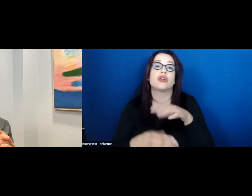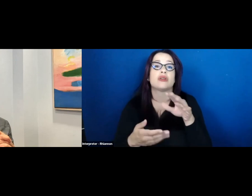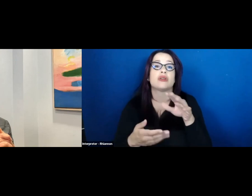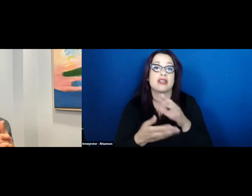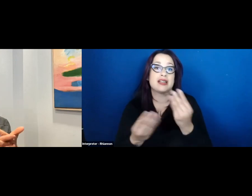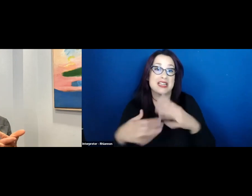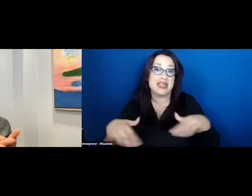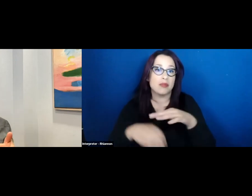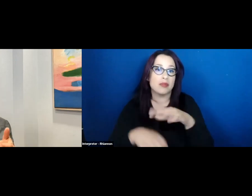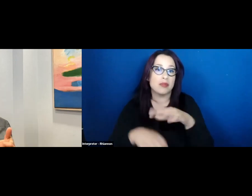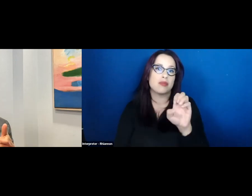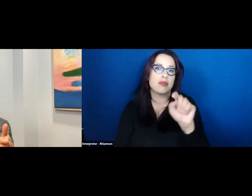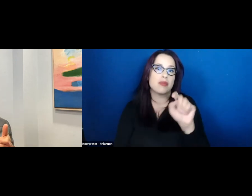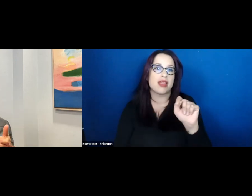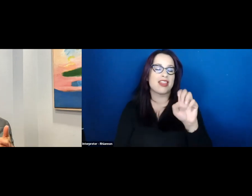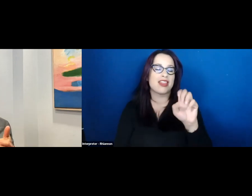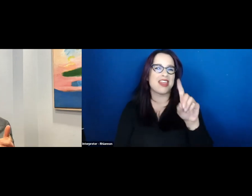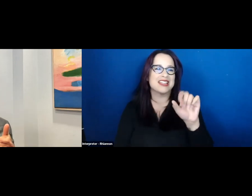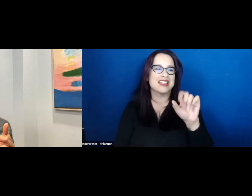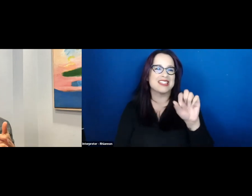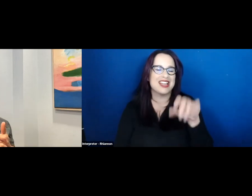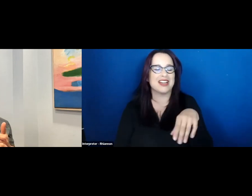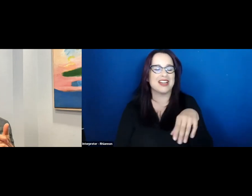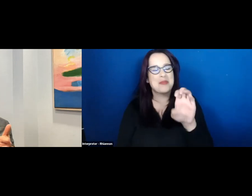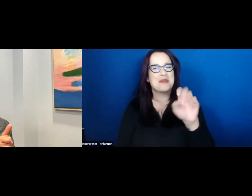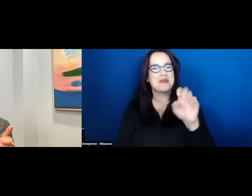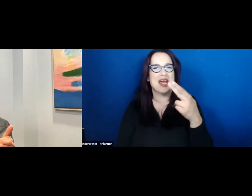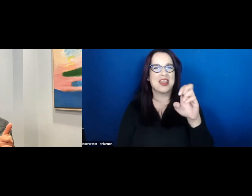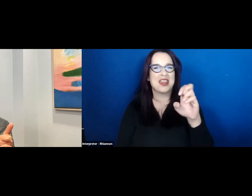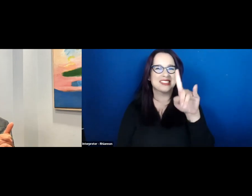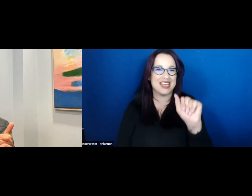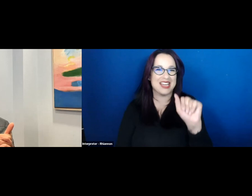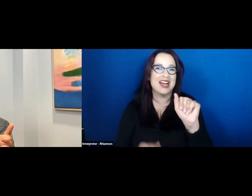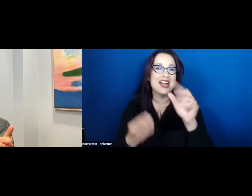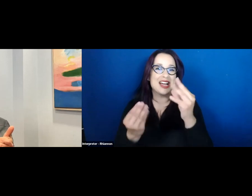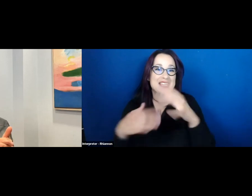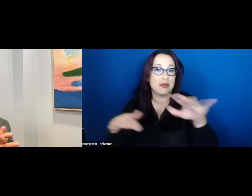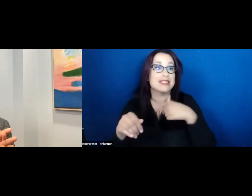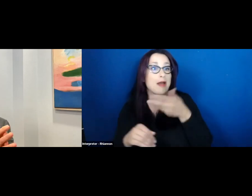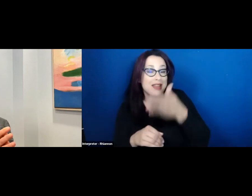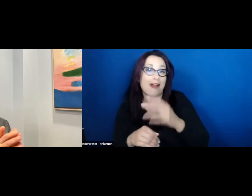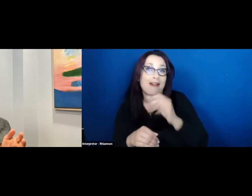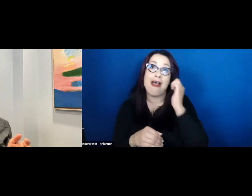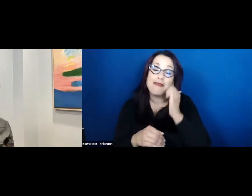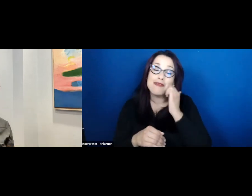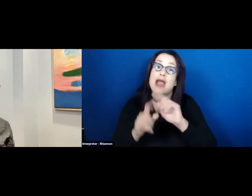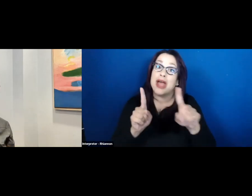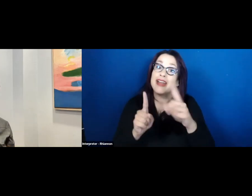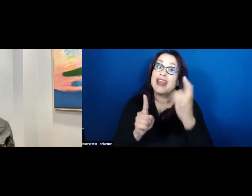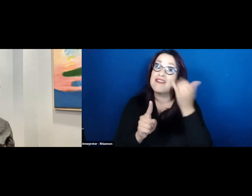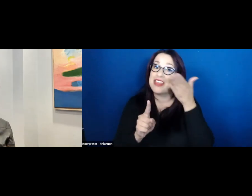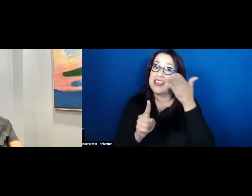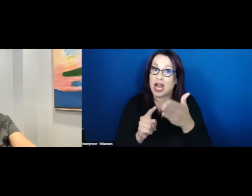two not every day but many days pop your head in and say hello to the OITE thank you all very very much